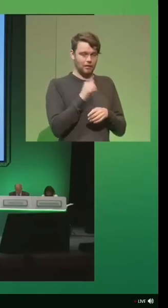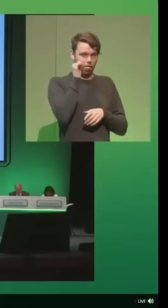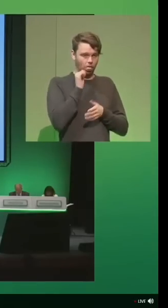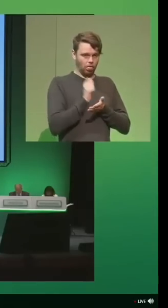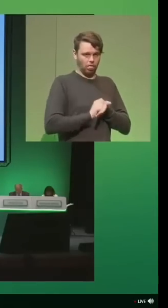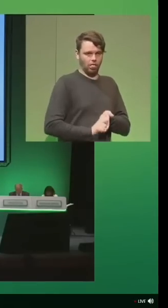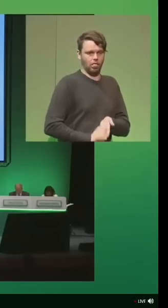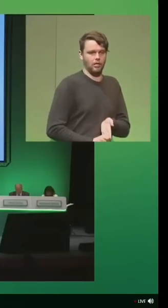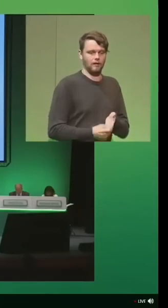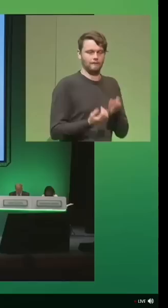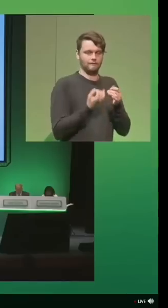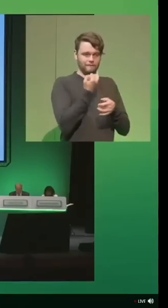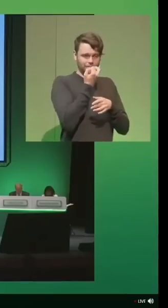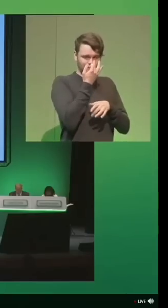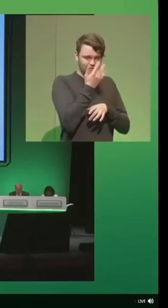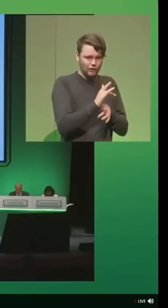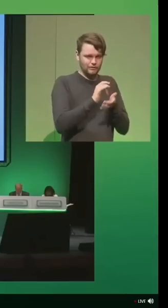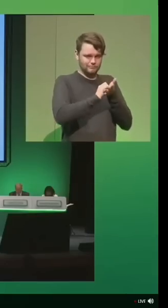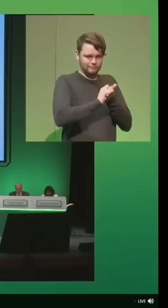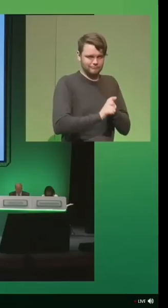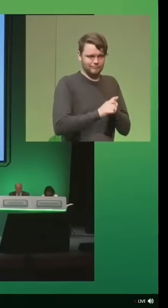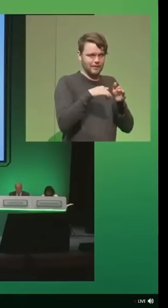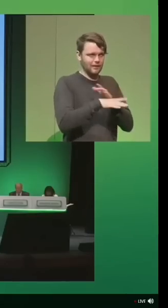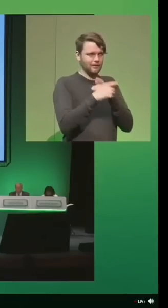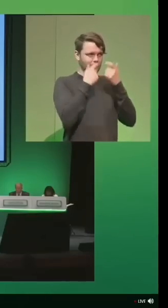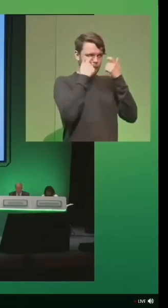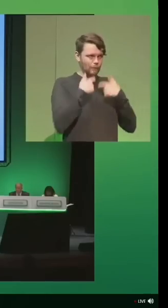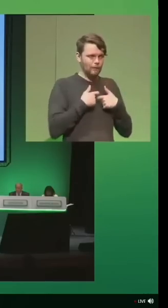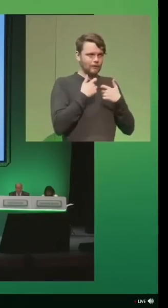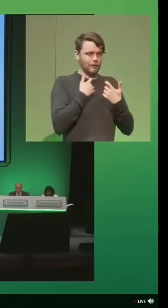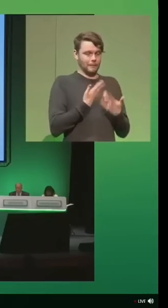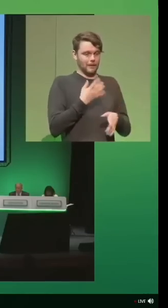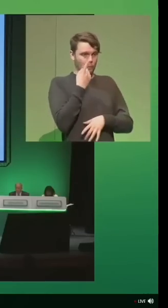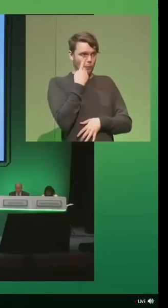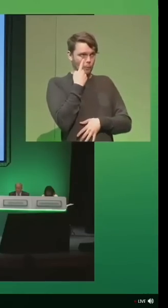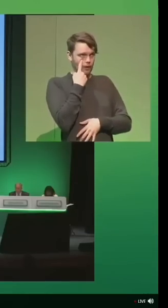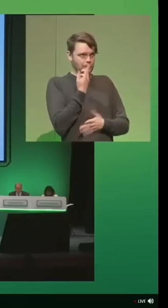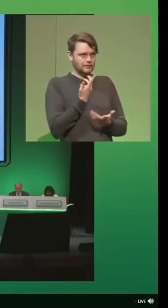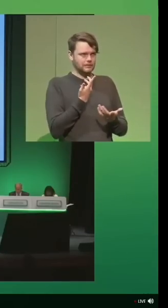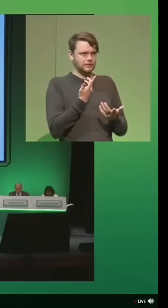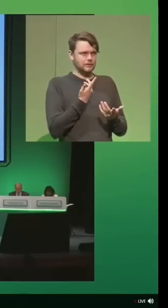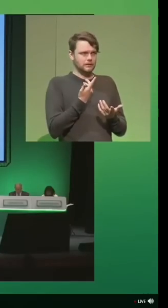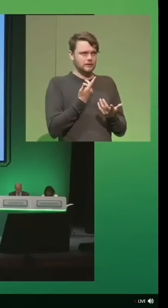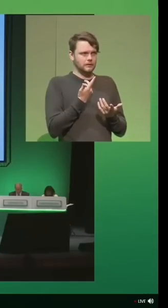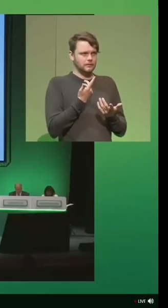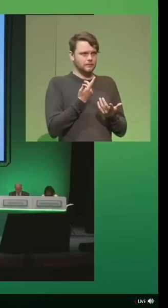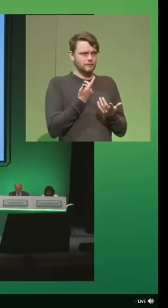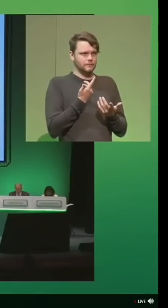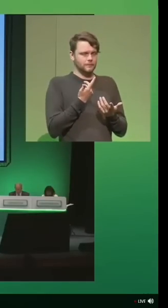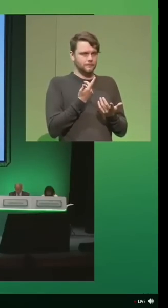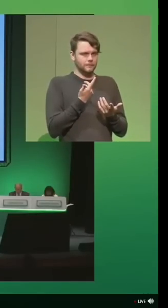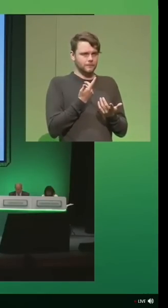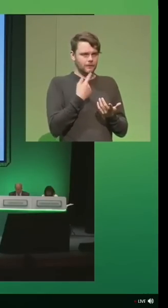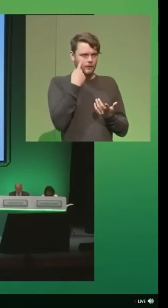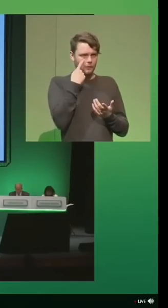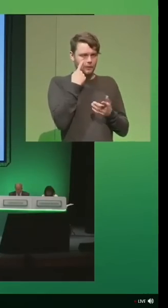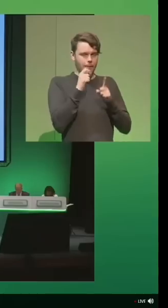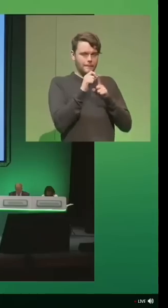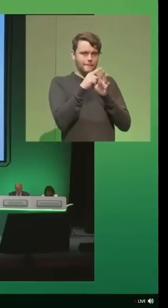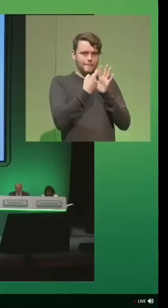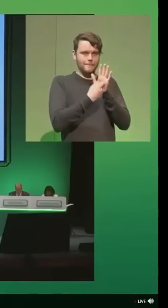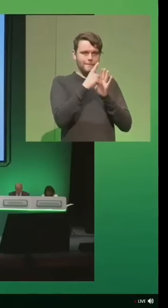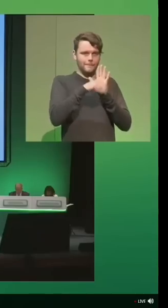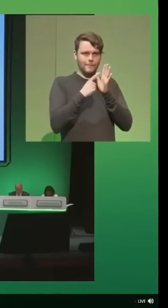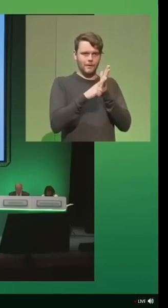to false instruments being proffered in court and personally witnessing perjury.